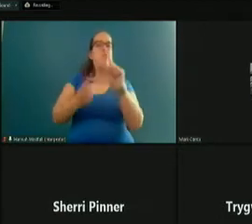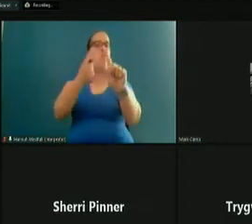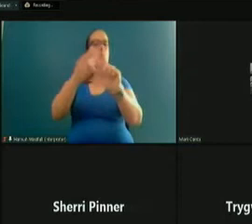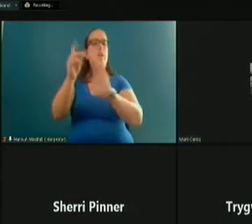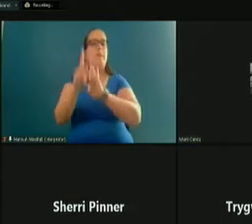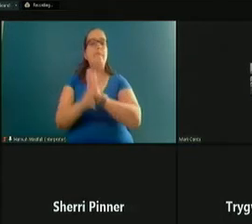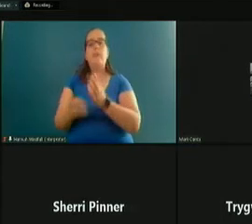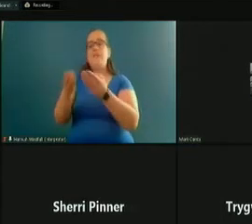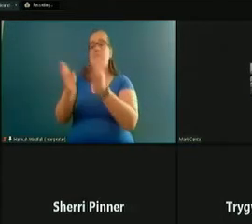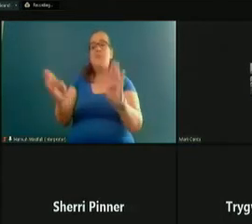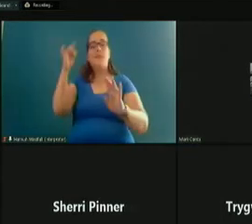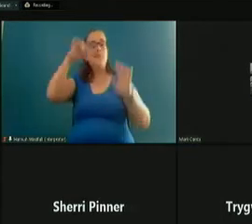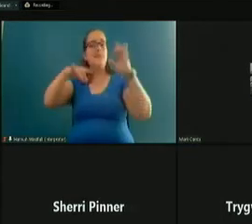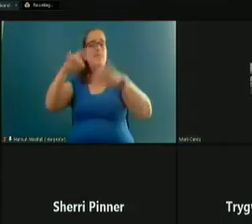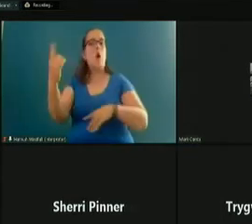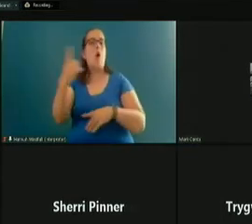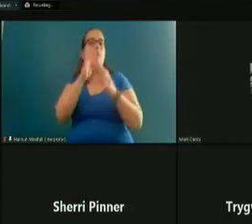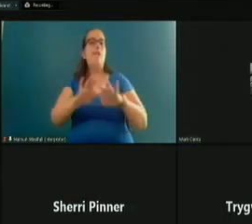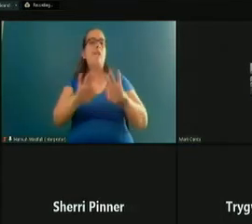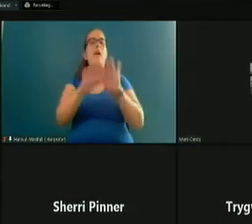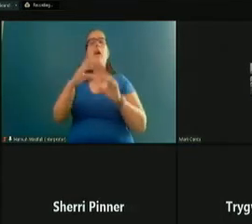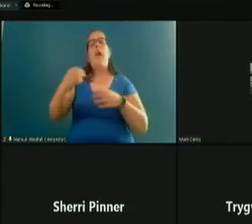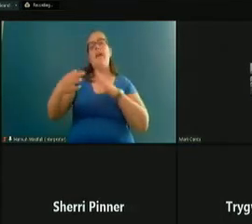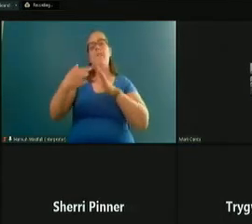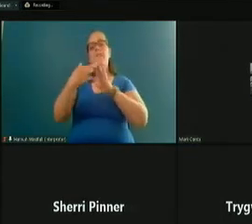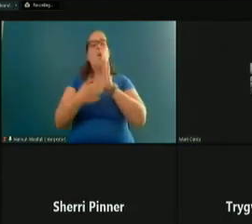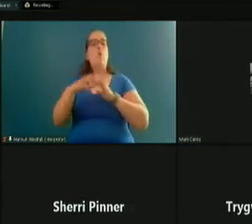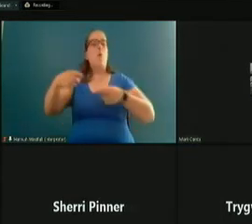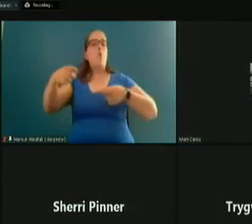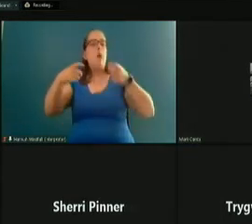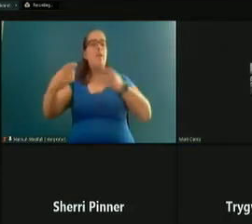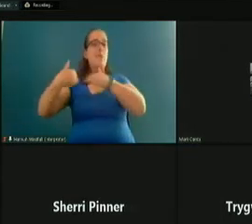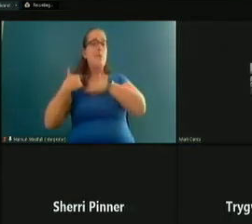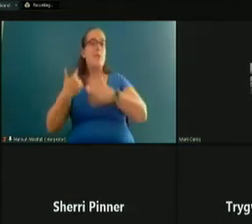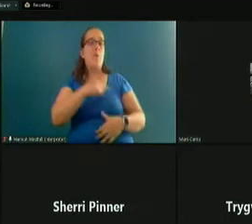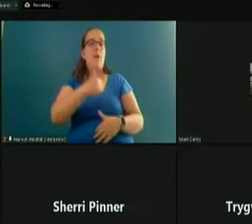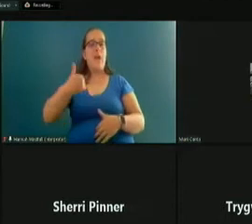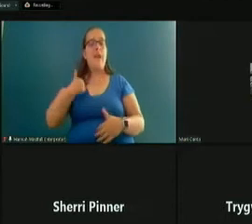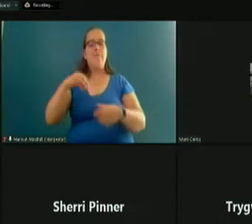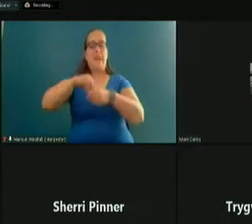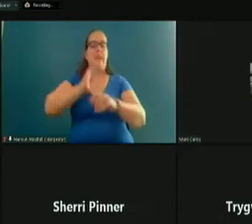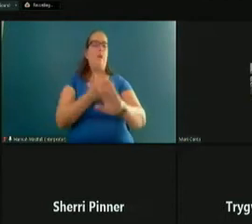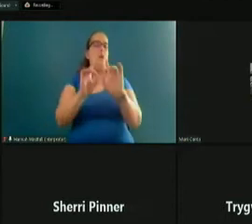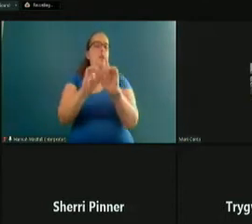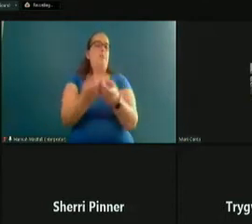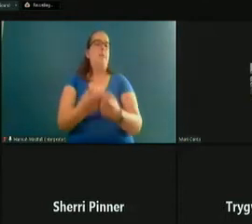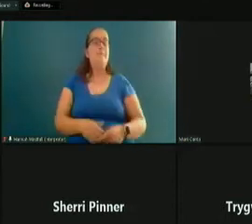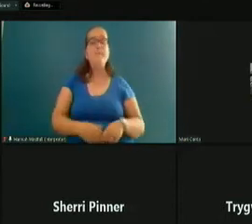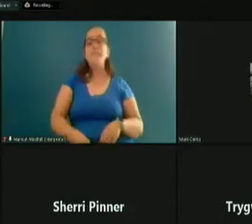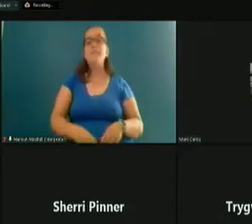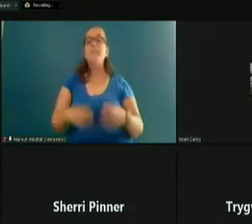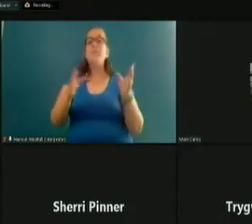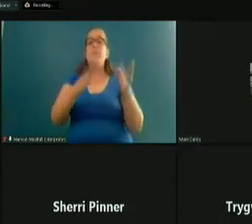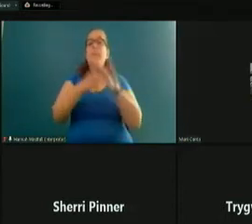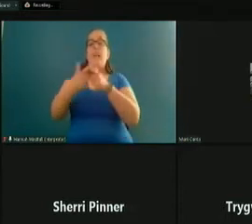is always very important, and the regulatory responsibilities that we have in our department. We then determine